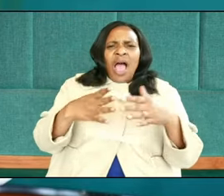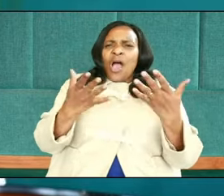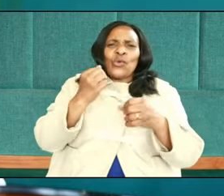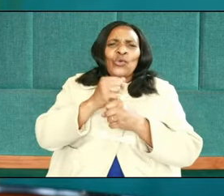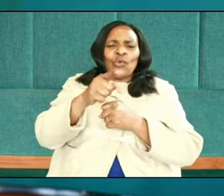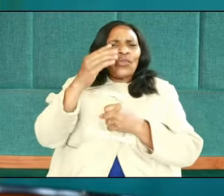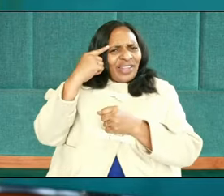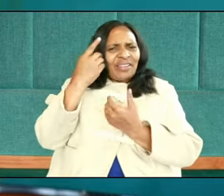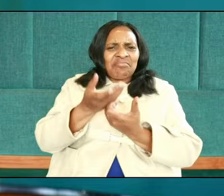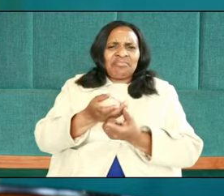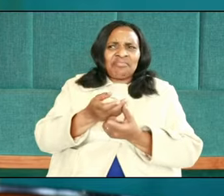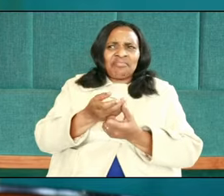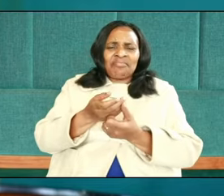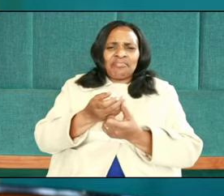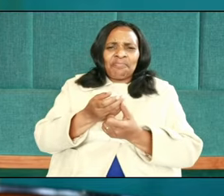you got here?